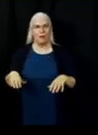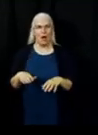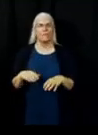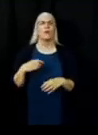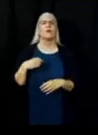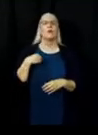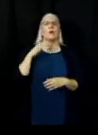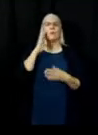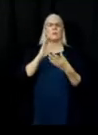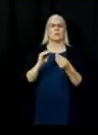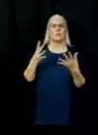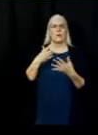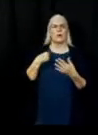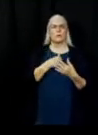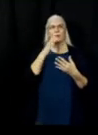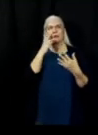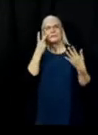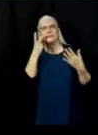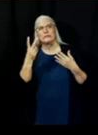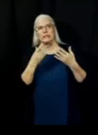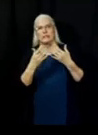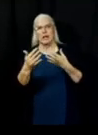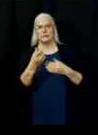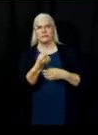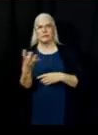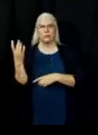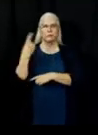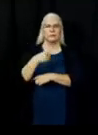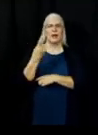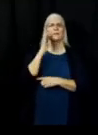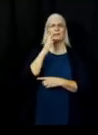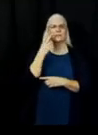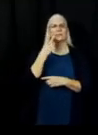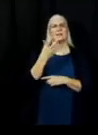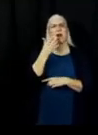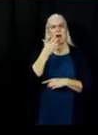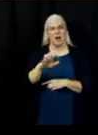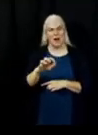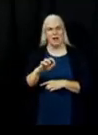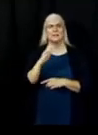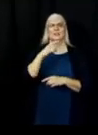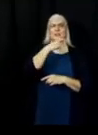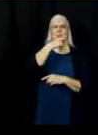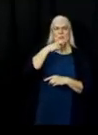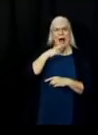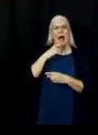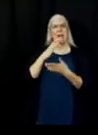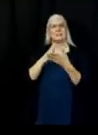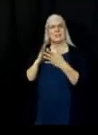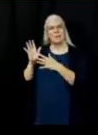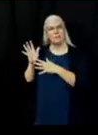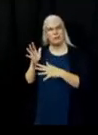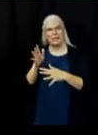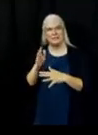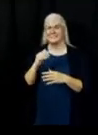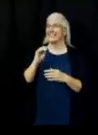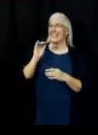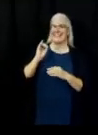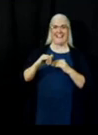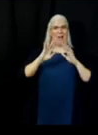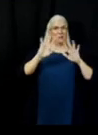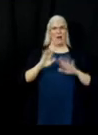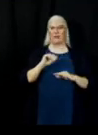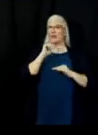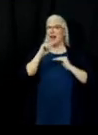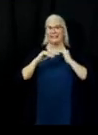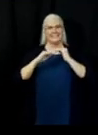we've got to return to a hot, dry, and breezy conditions. It's also a very, what we call, unstable atmosphere, which is why you're able to see all